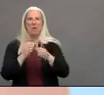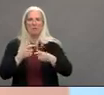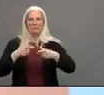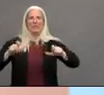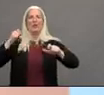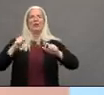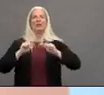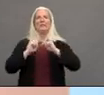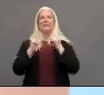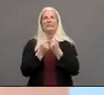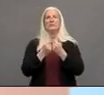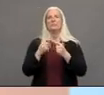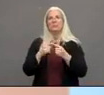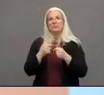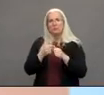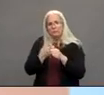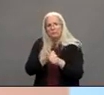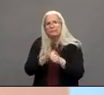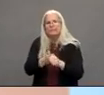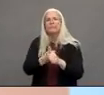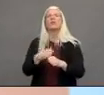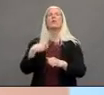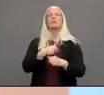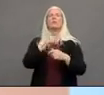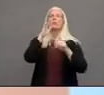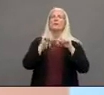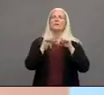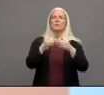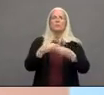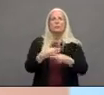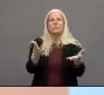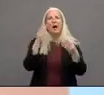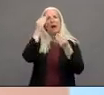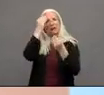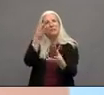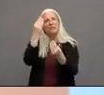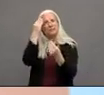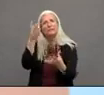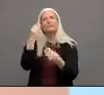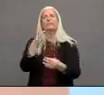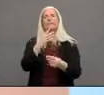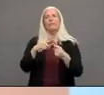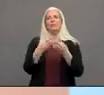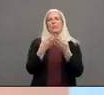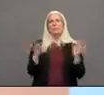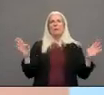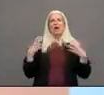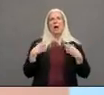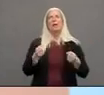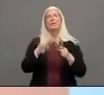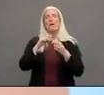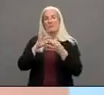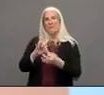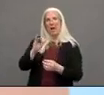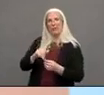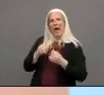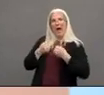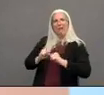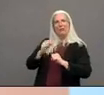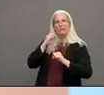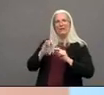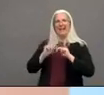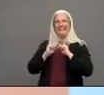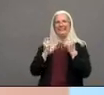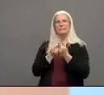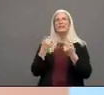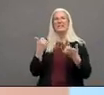updates to our partners and to the public about that very significant effort plans are underway right now to scale